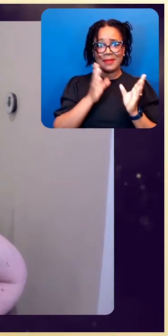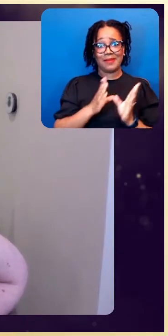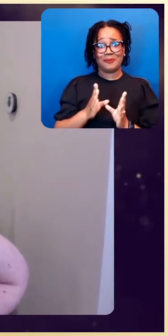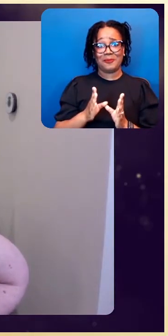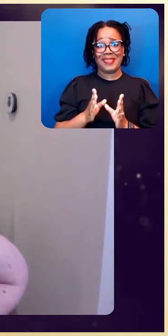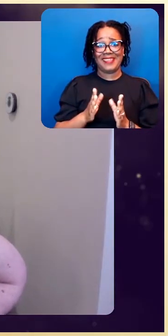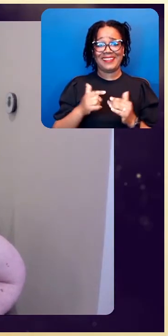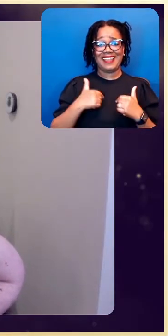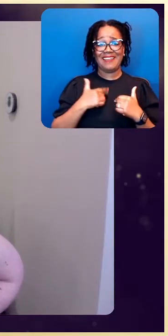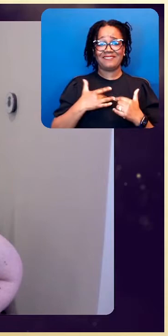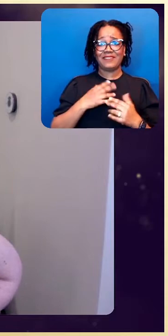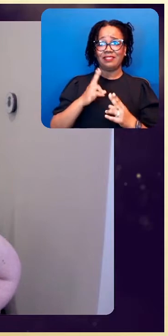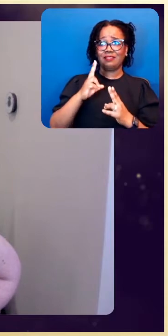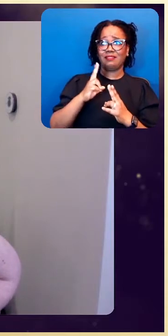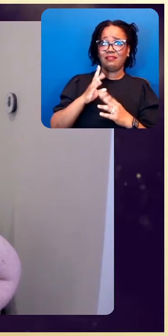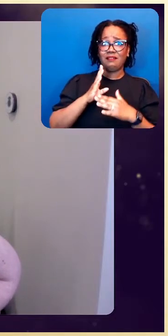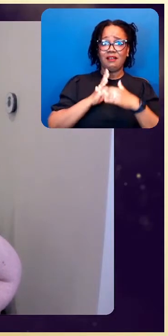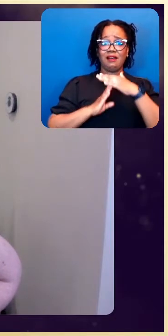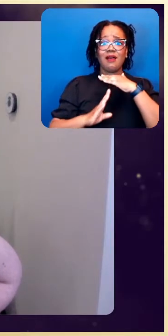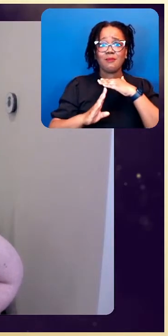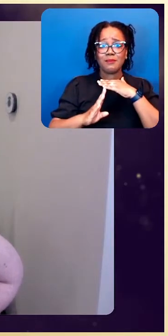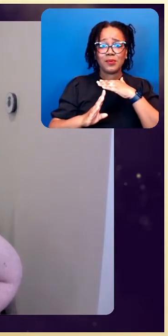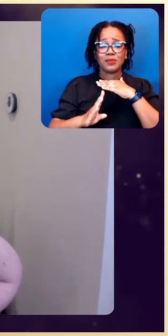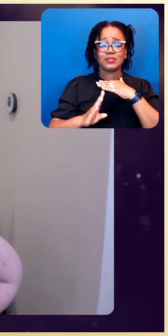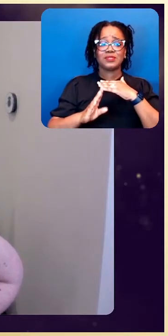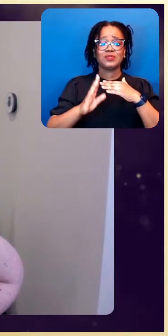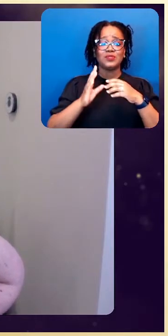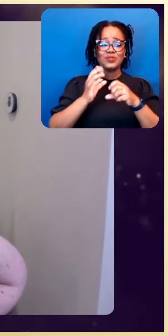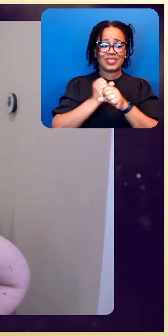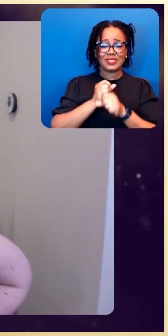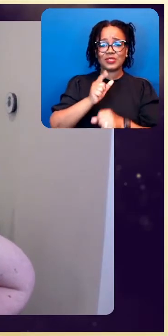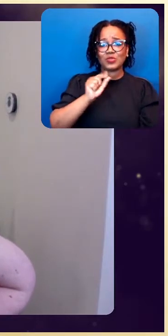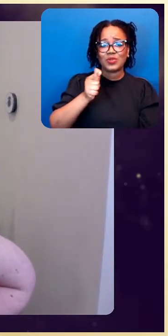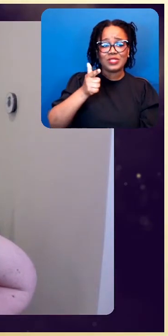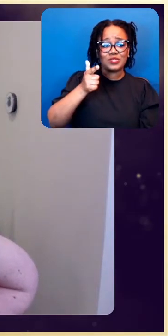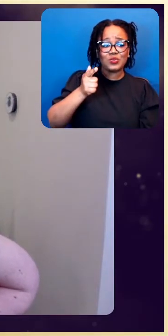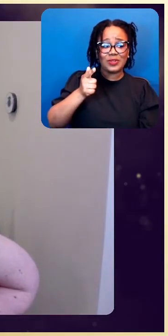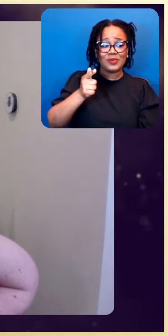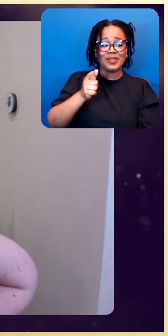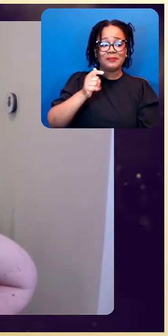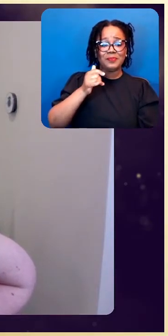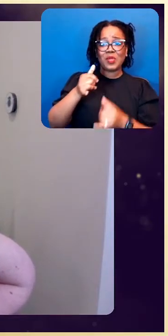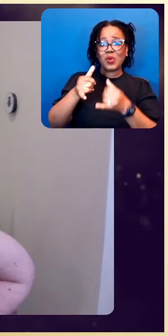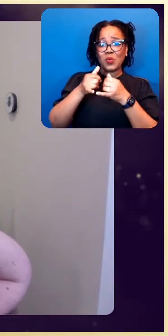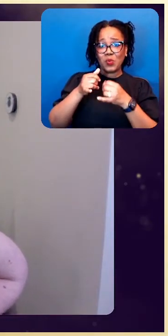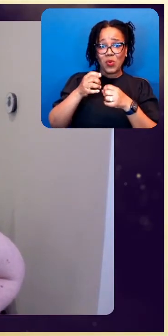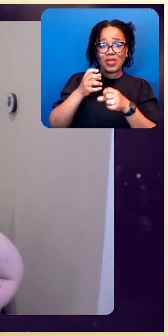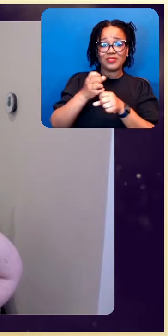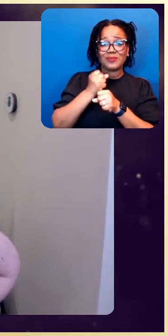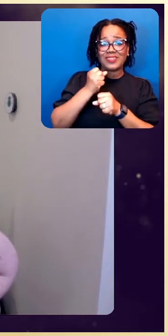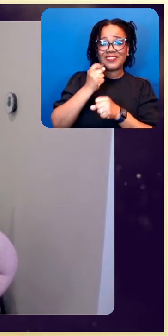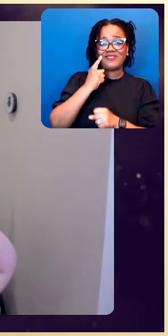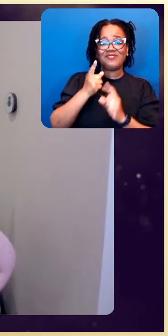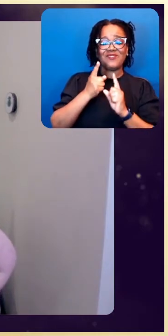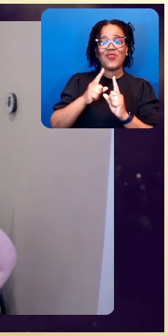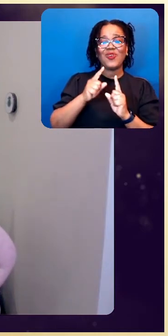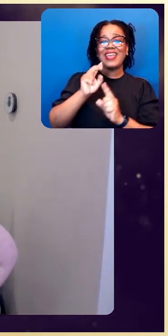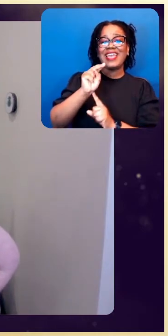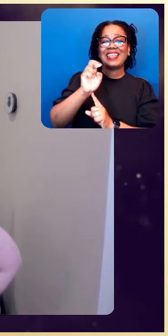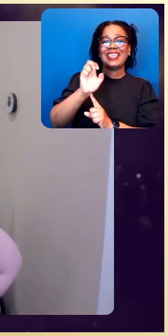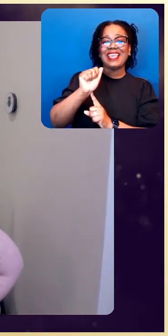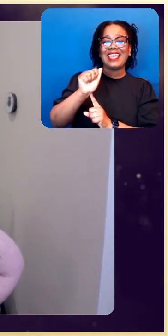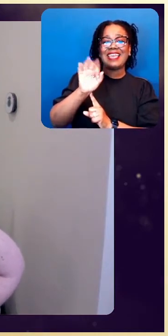humbled to be the 2021 award recipient for the NEA Foundation Teaching of Excellence Award.